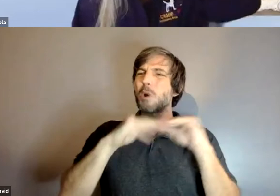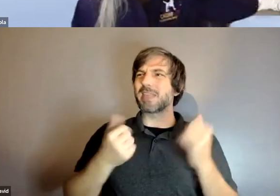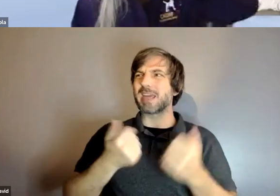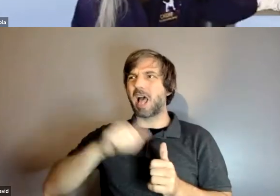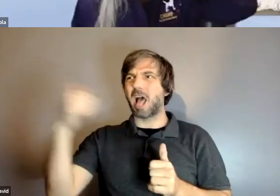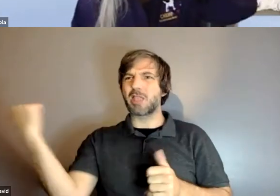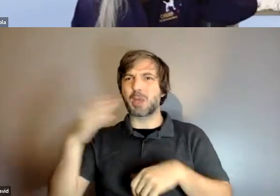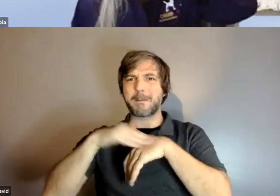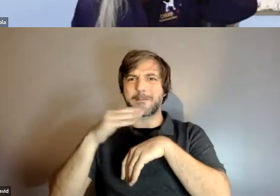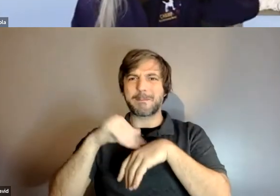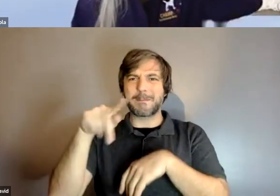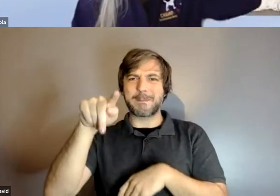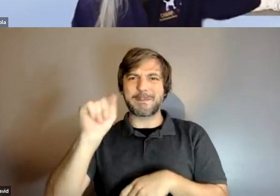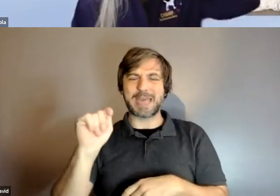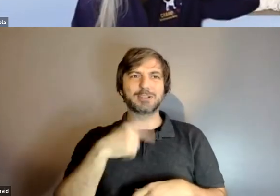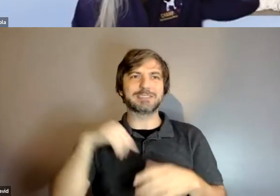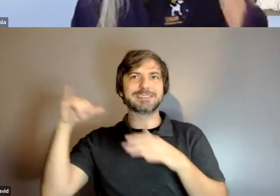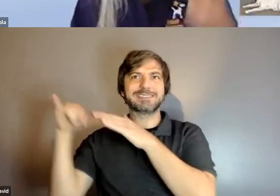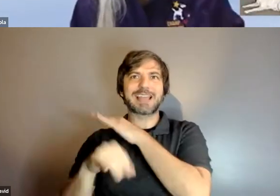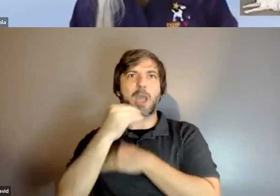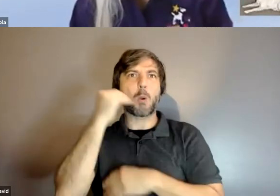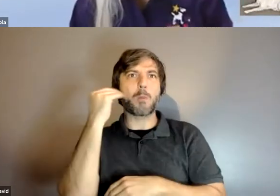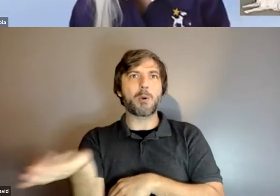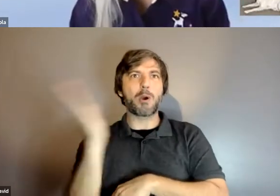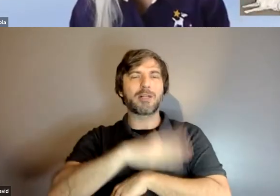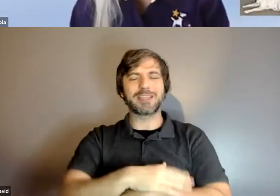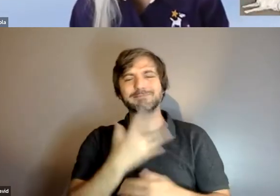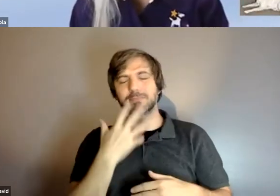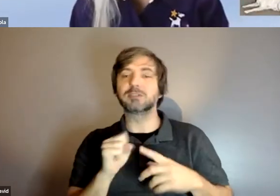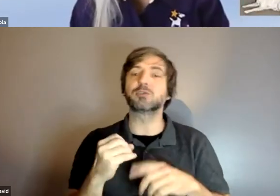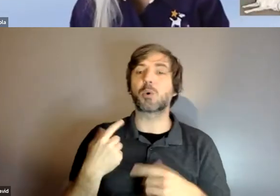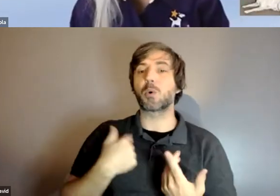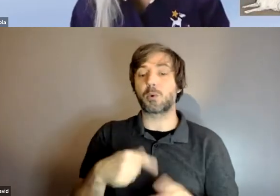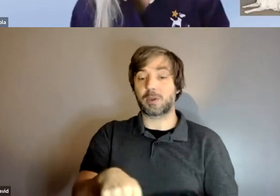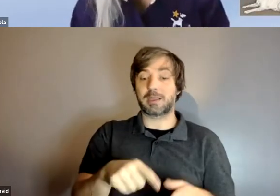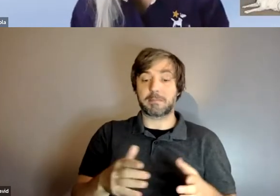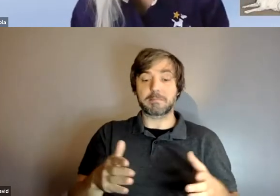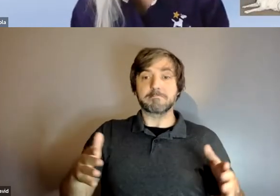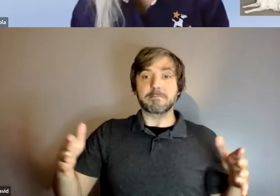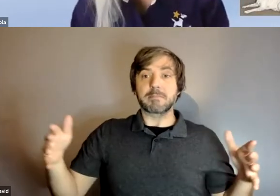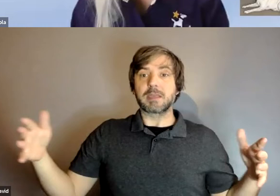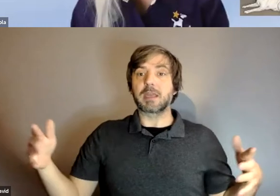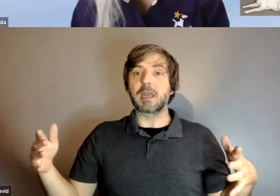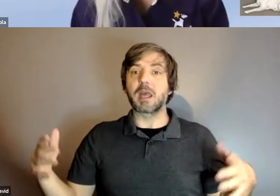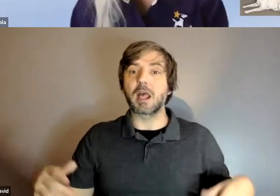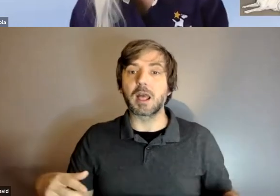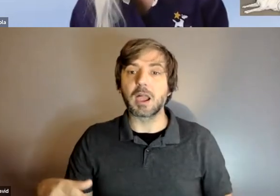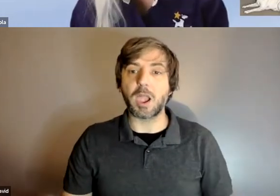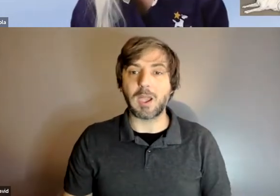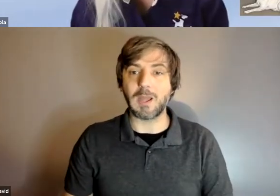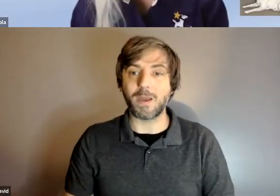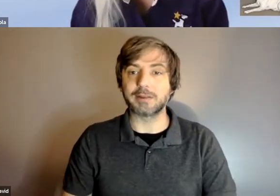so once he's been through that initial kind of puppy raising phase he he returns he gets recalled um gets